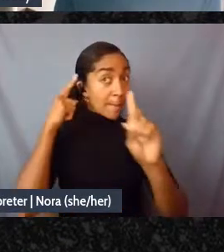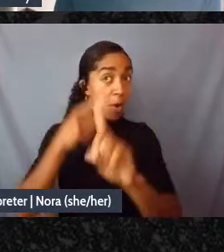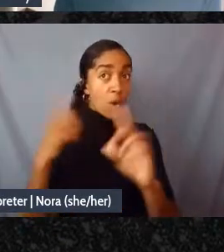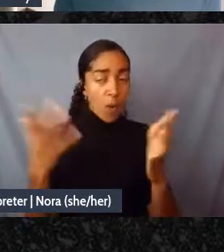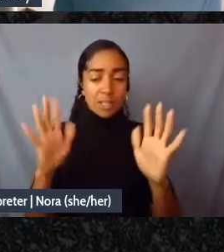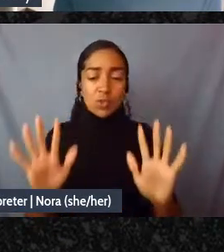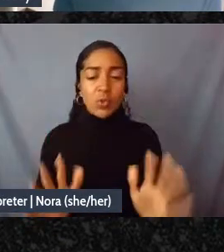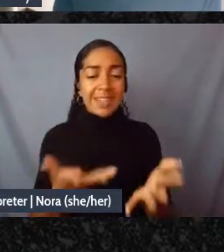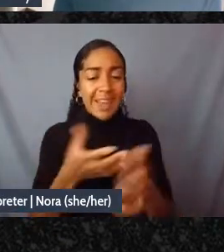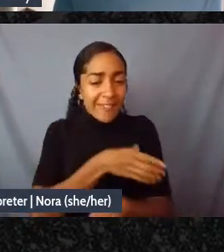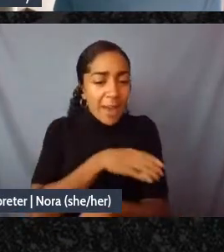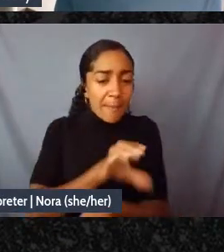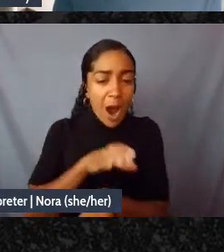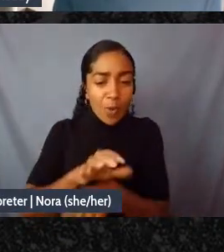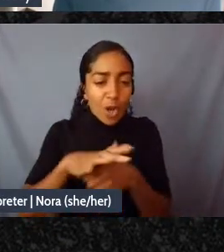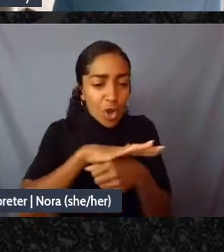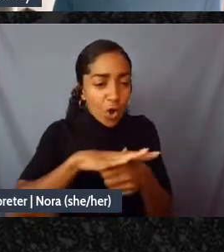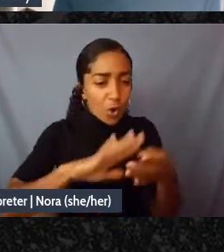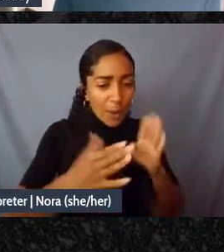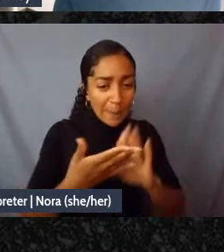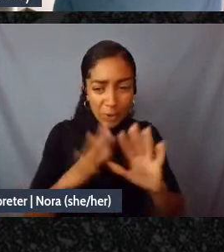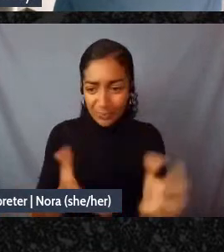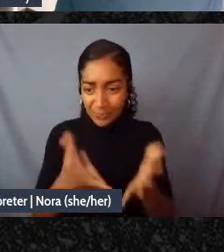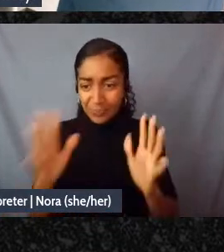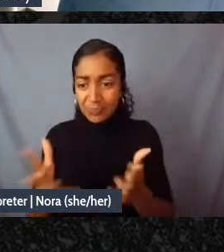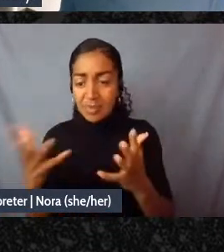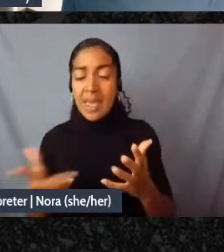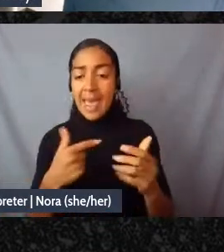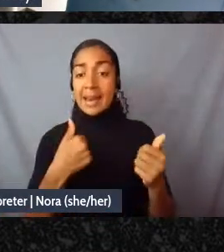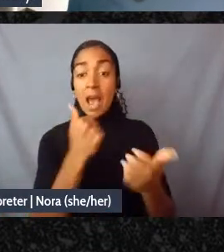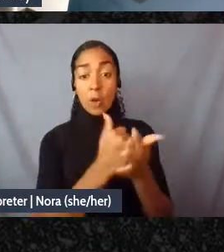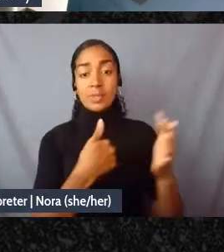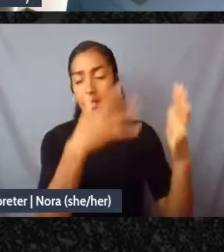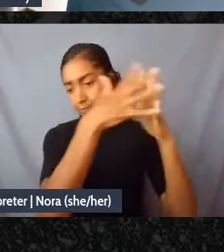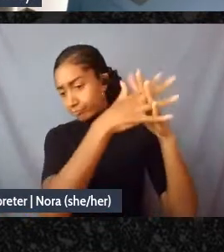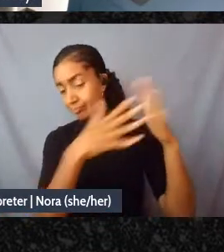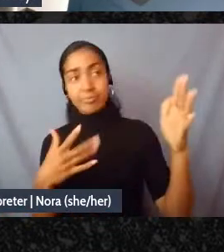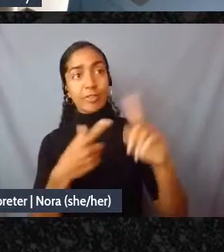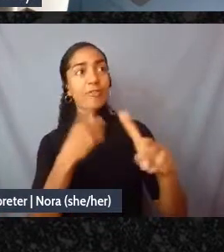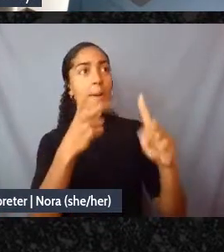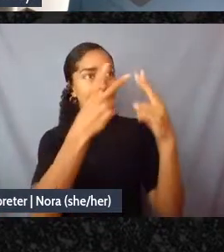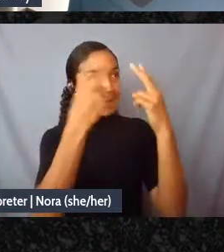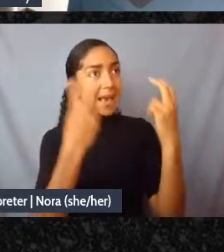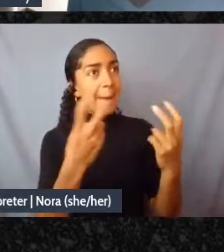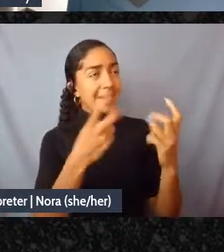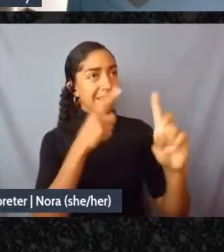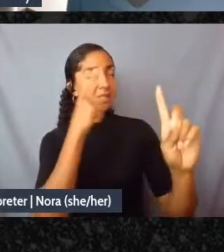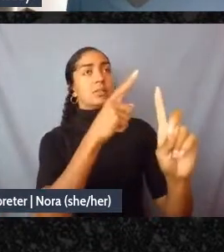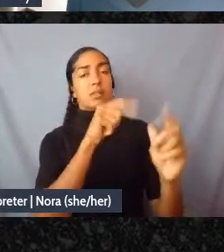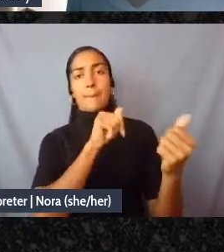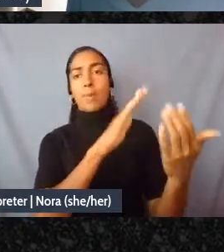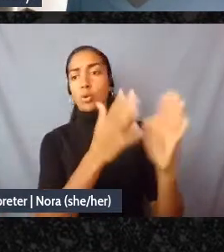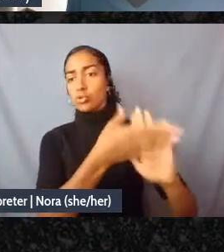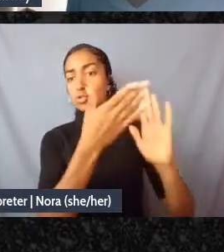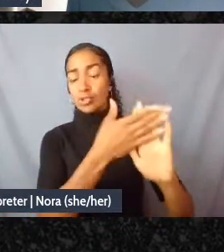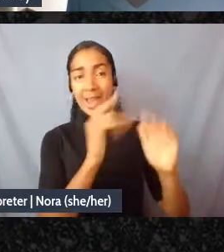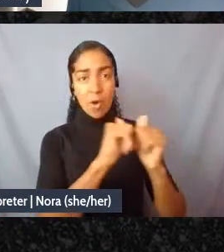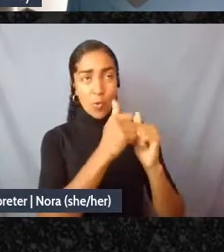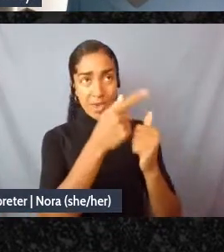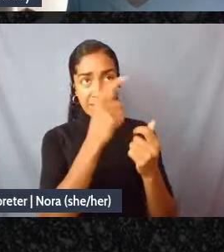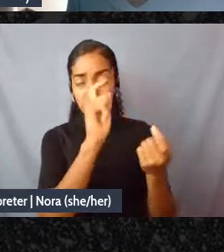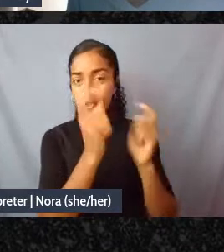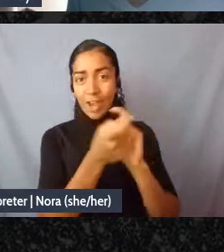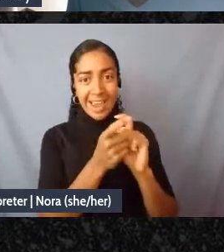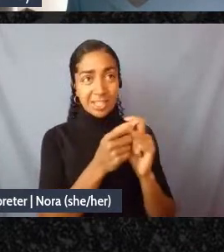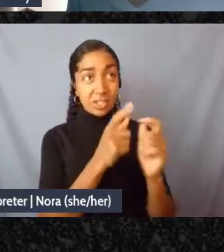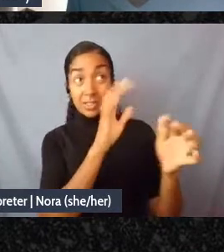gets us out of capitalist logics yeah I do want to throw in there like for me